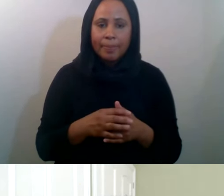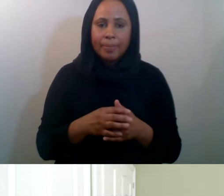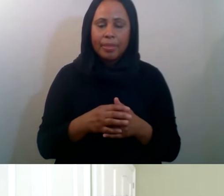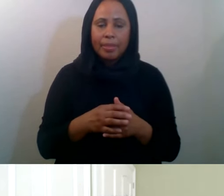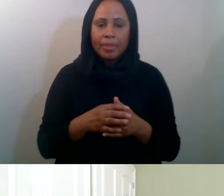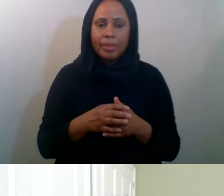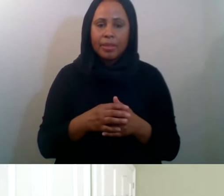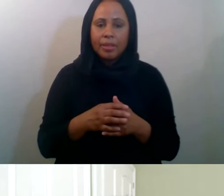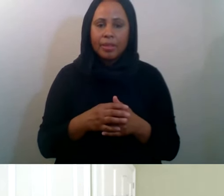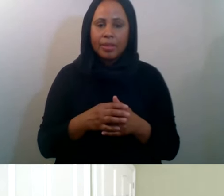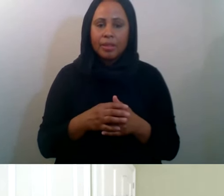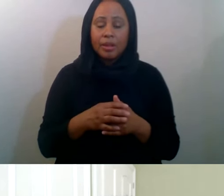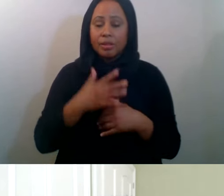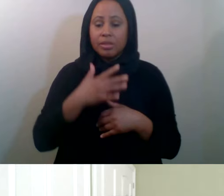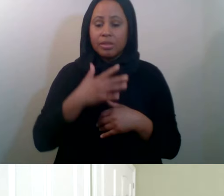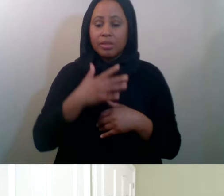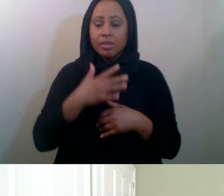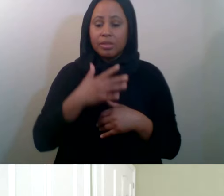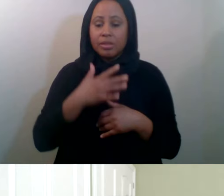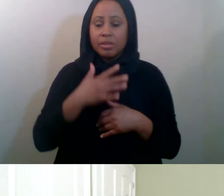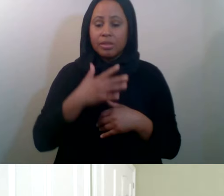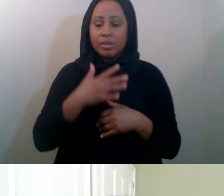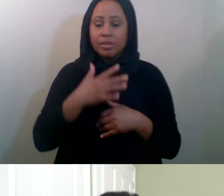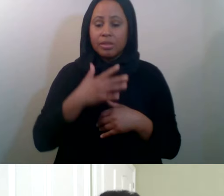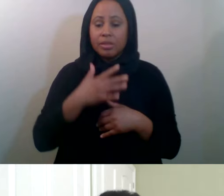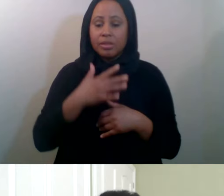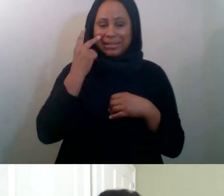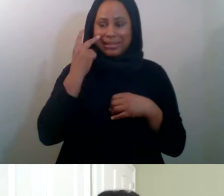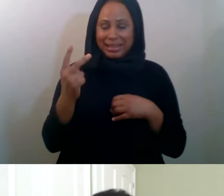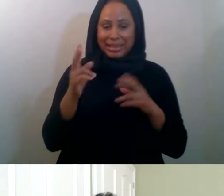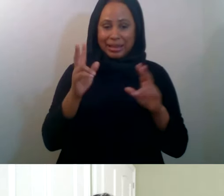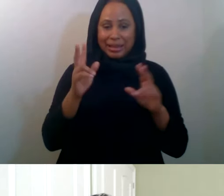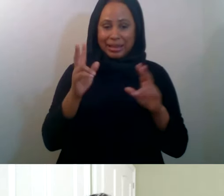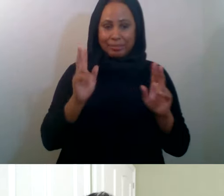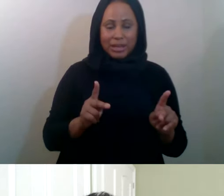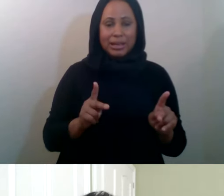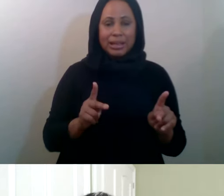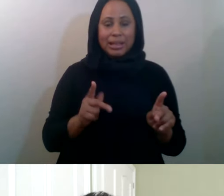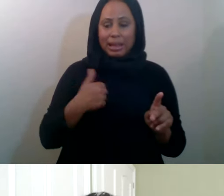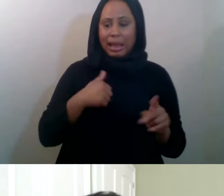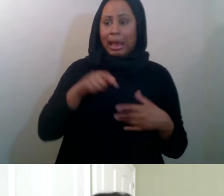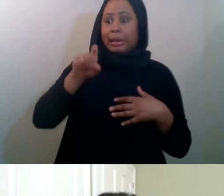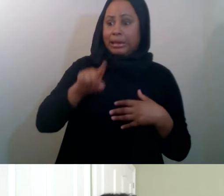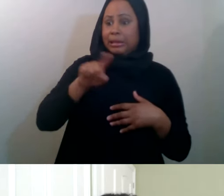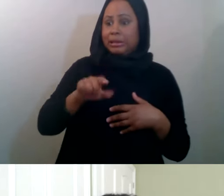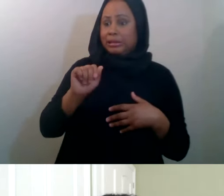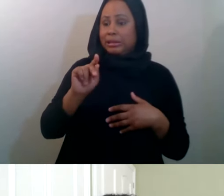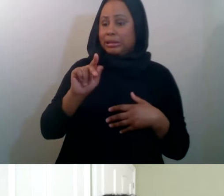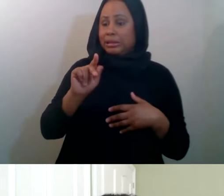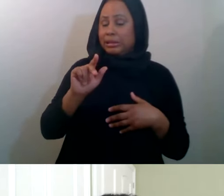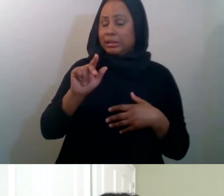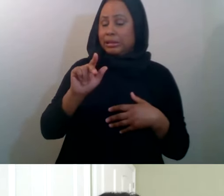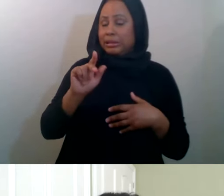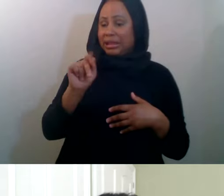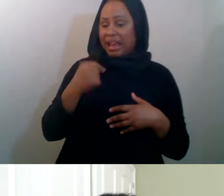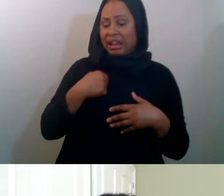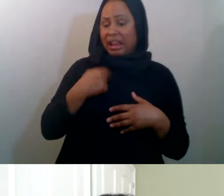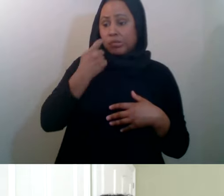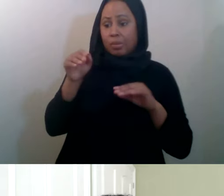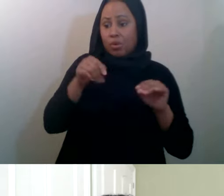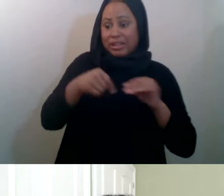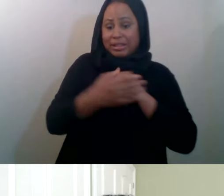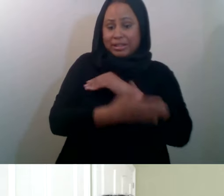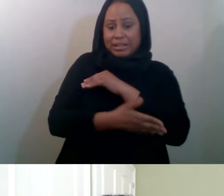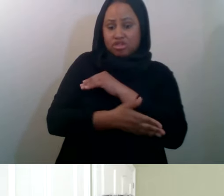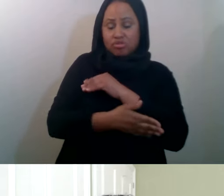see someone go from, I'm in need of Zakat, I am new to this country, and then following their kind of electronic